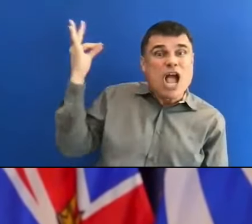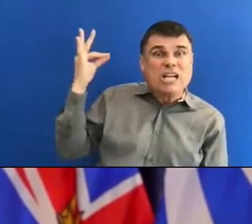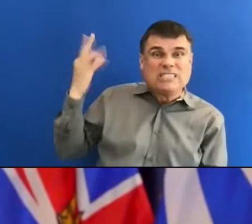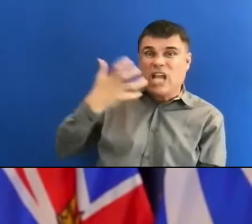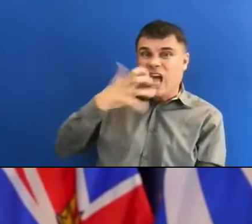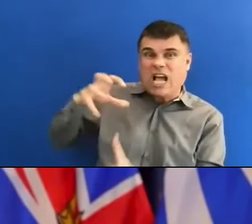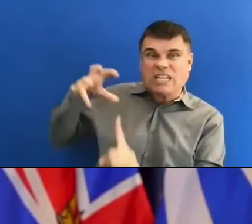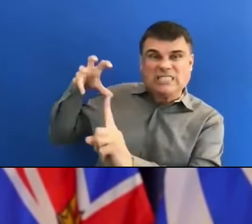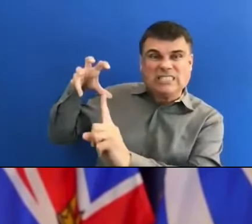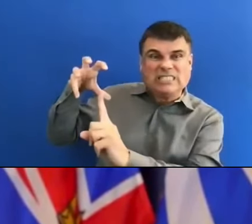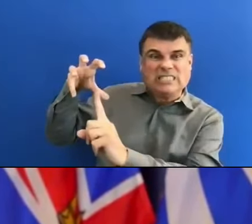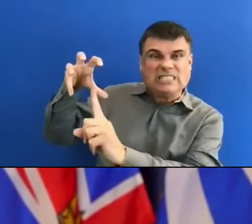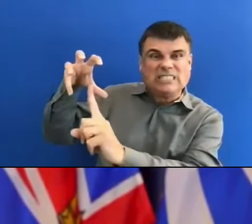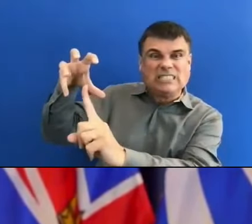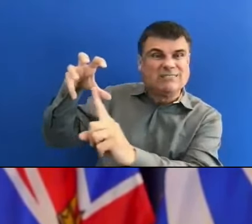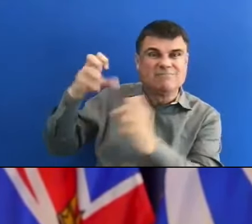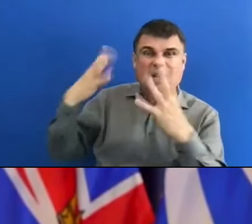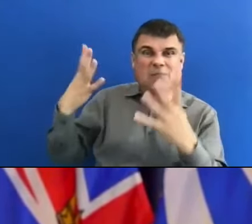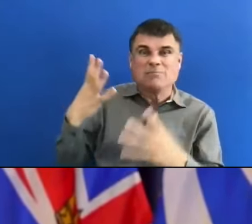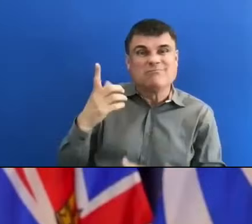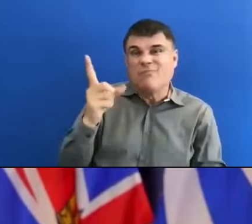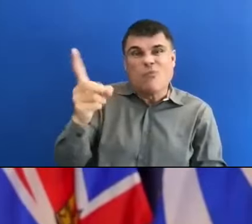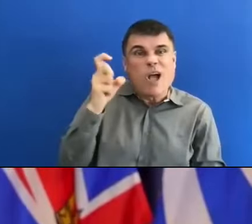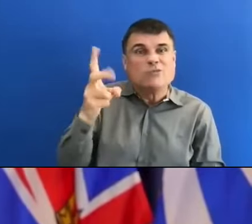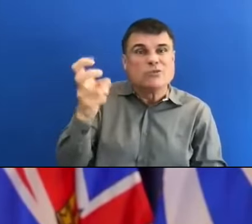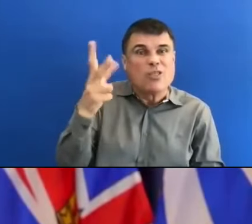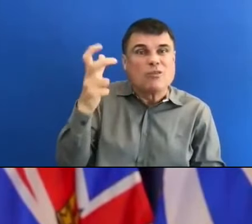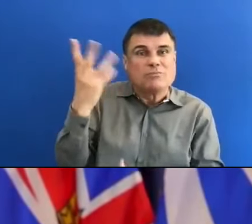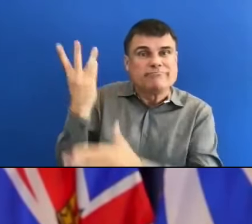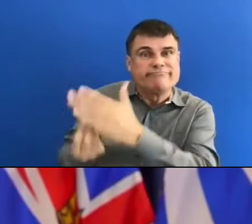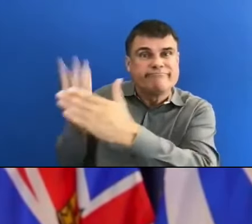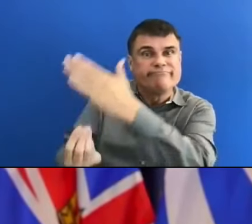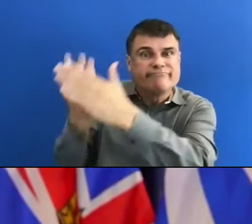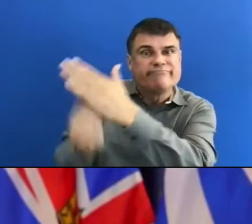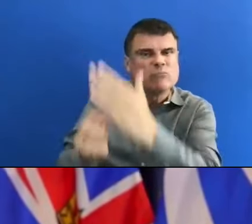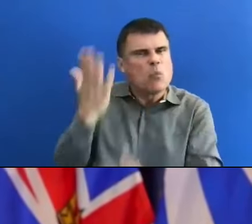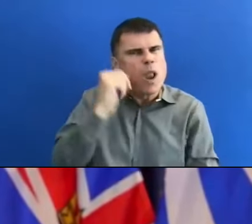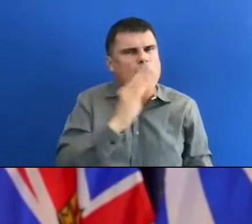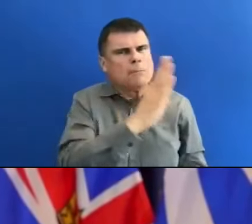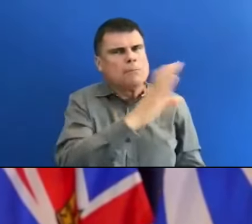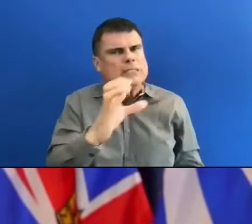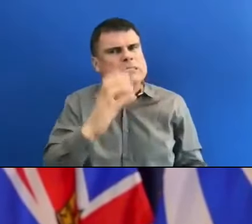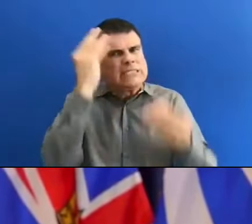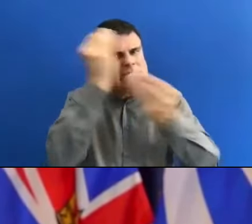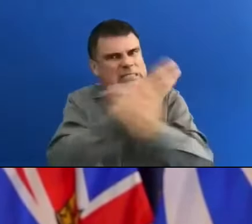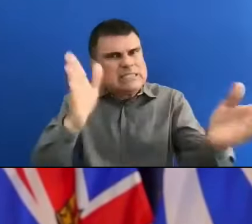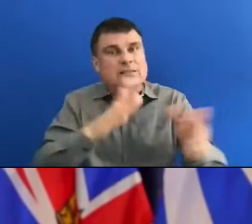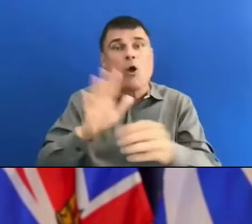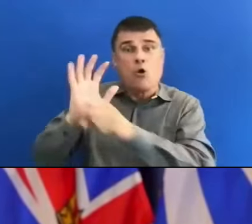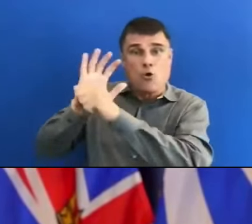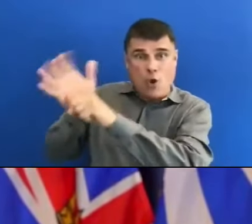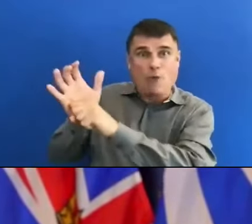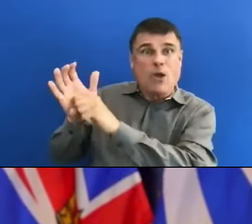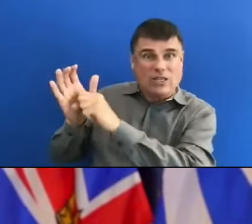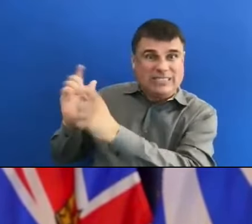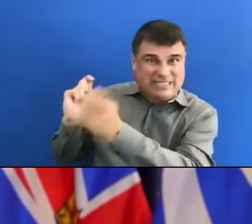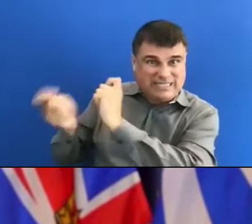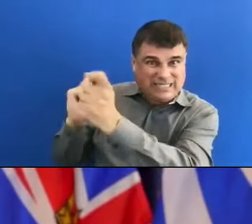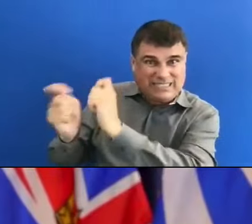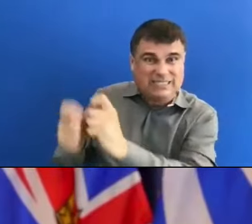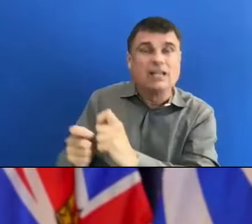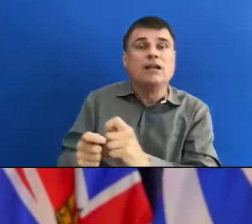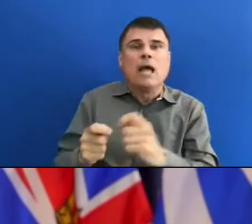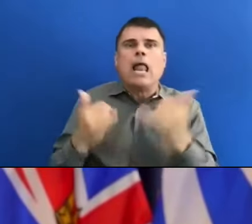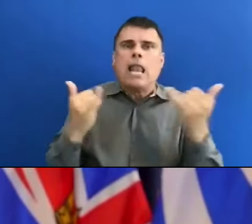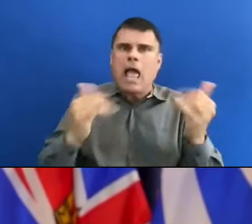wasn't given by the province better to say, this, you know, you've made it through COVID but this could take your life. I don't think enough people got it. We're seeing that with the number of